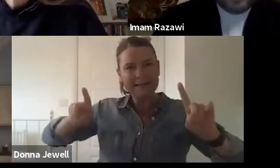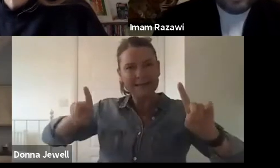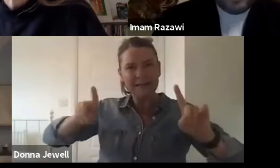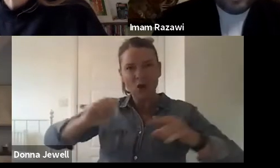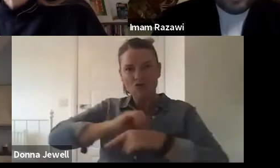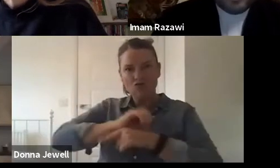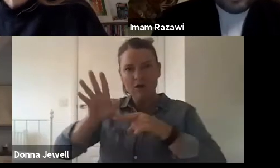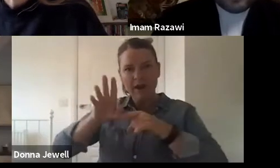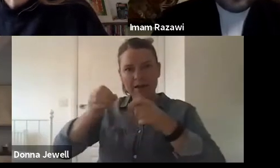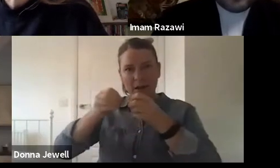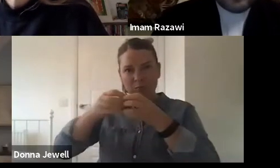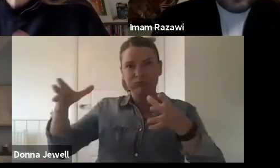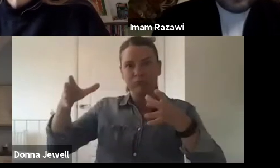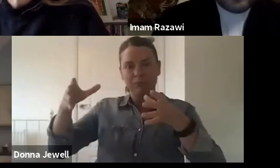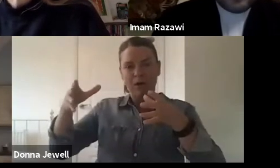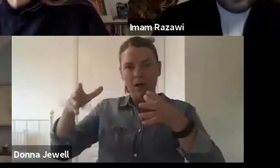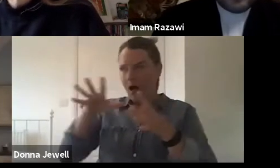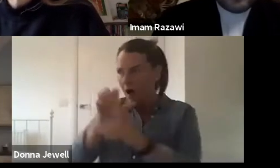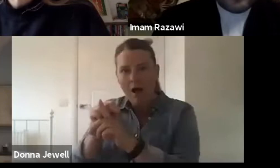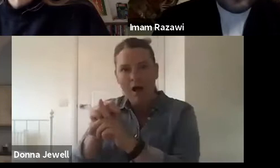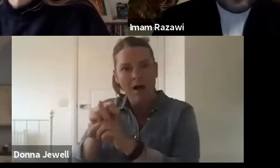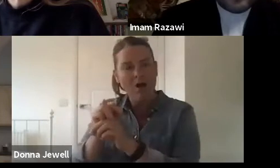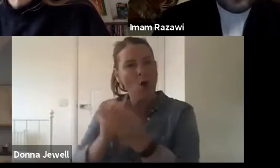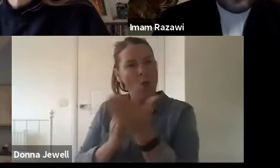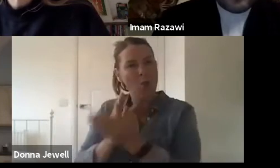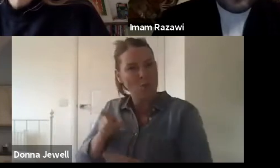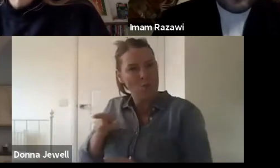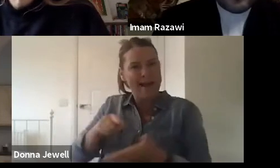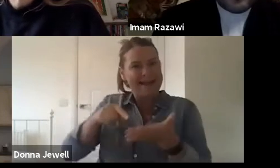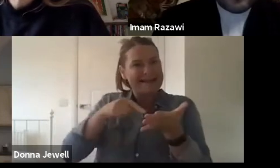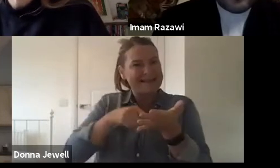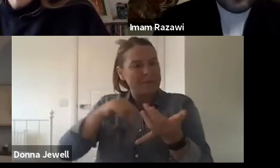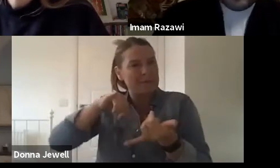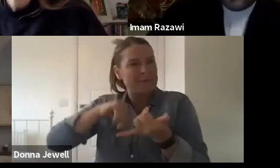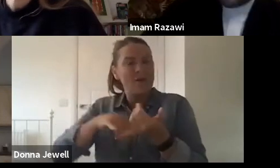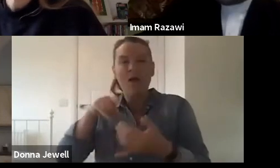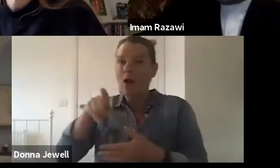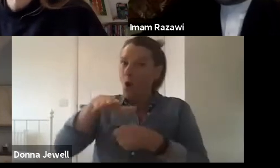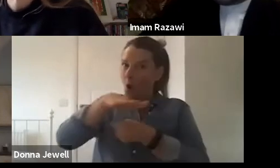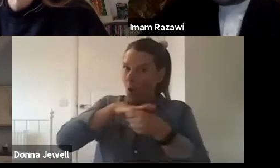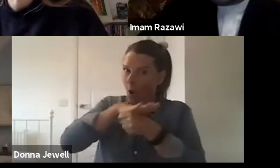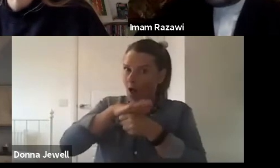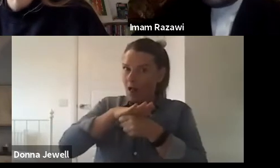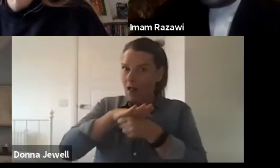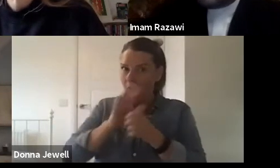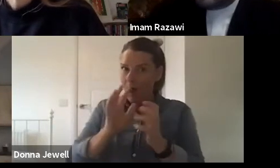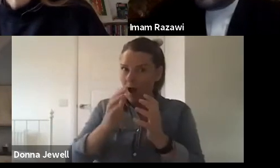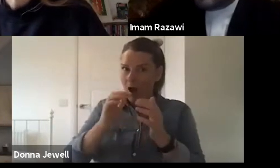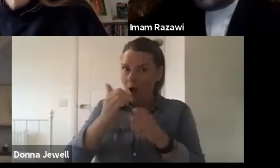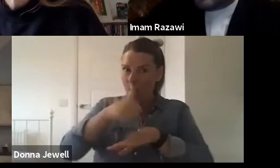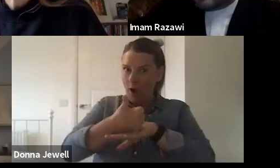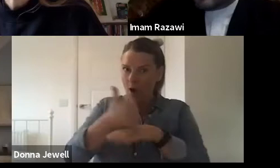COVID. And that was scaled up with a local biotech company. And obviously, it's having